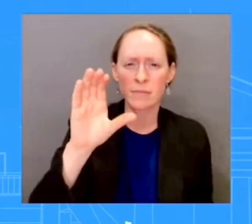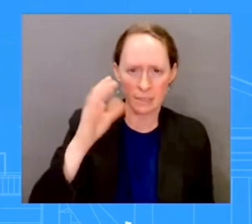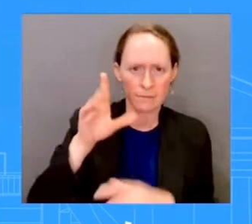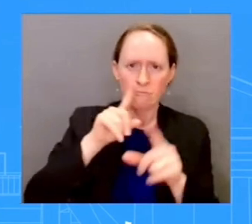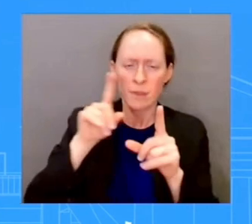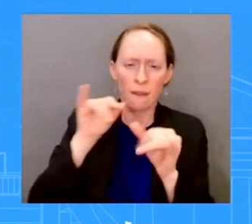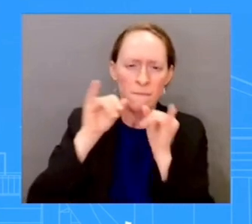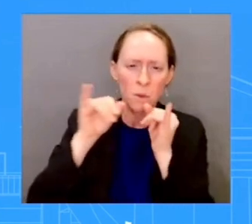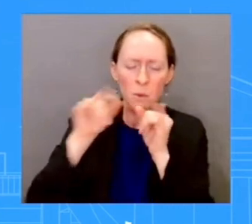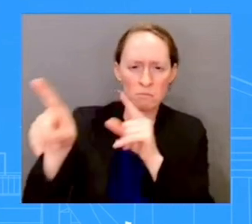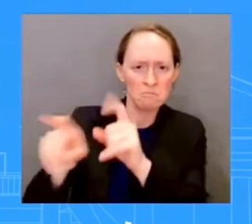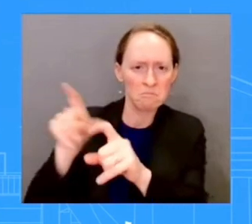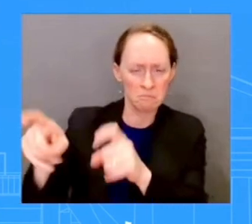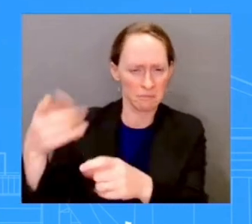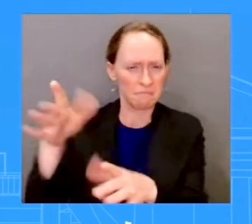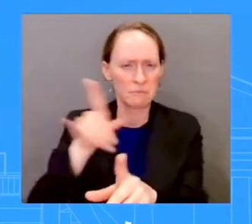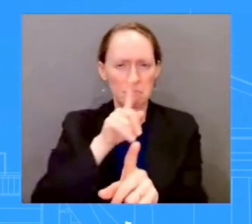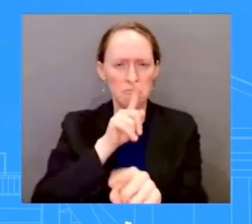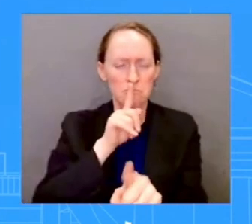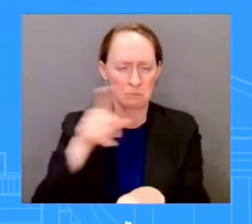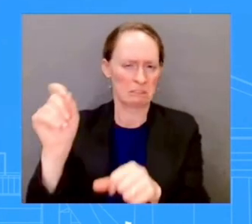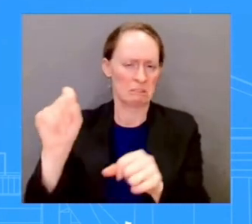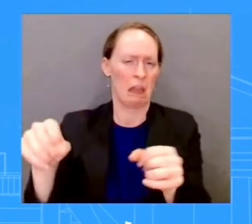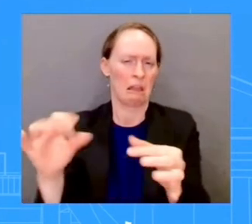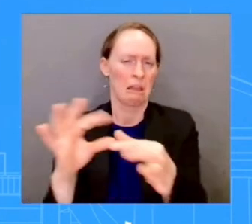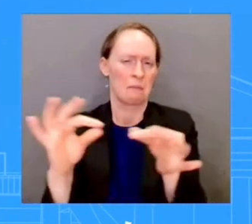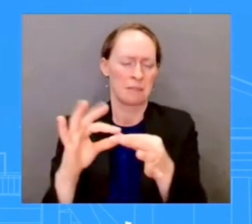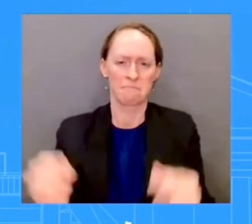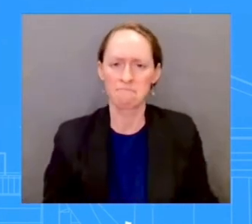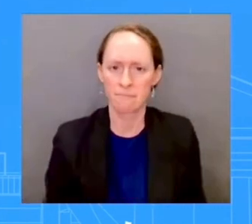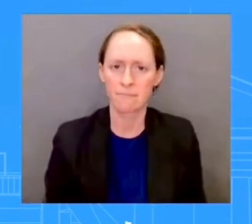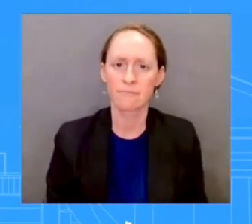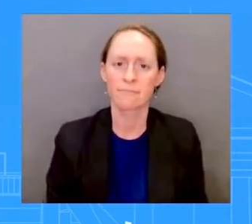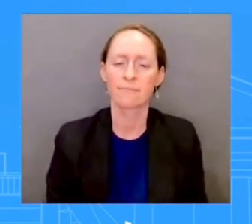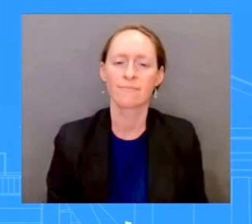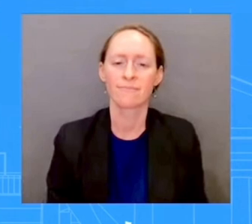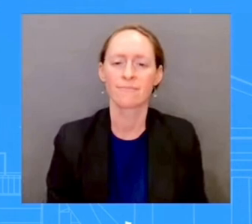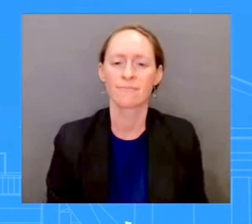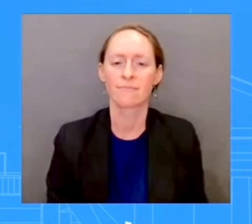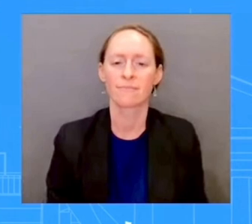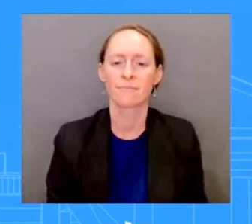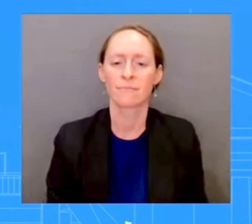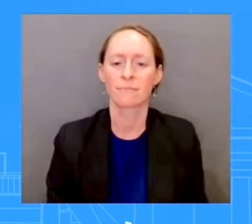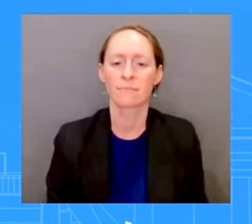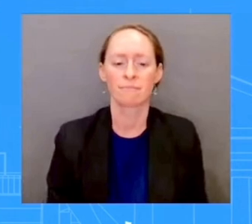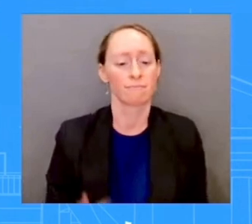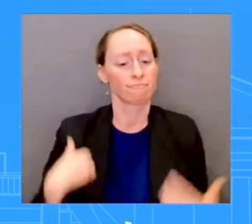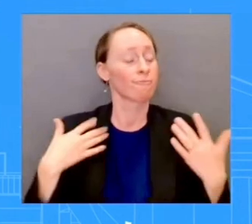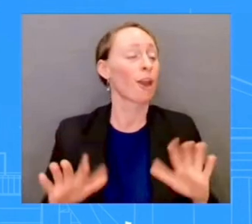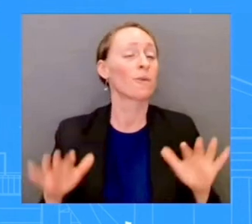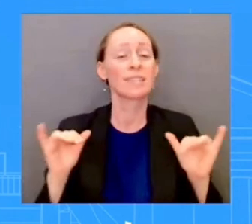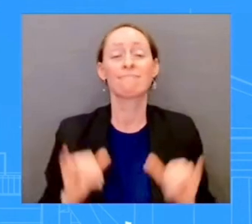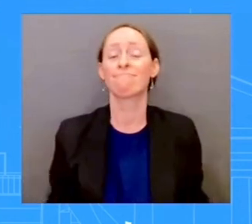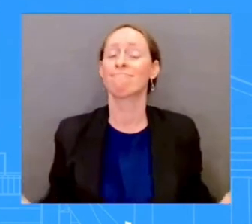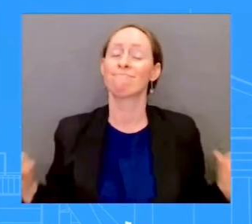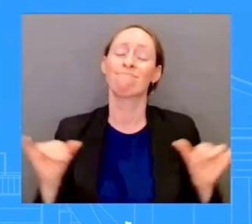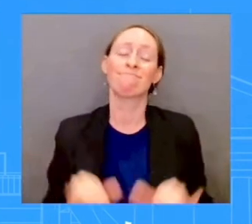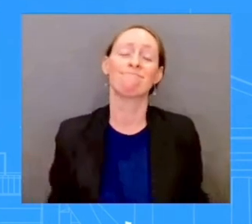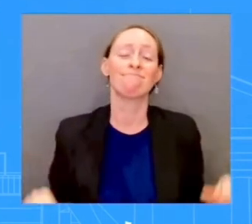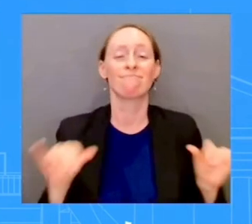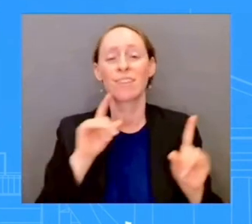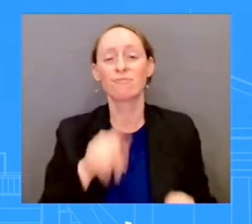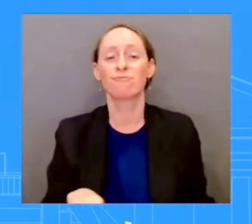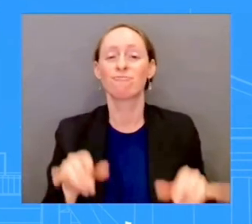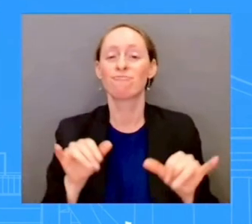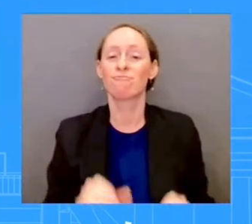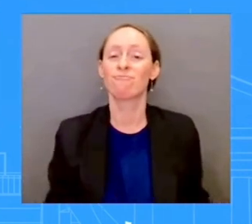has put the United States, and you've heard us say this many times in a stronger position to out-compete China than President Biden. And